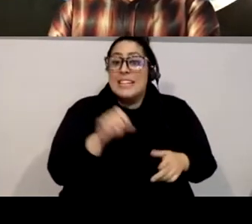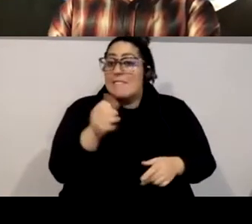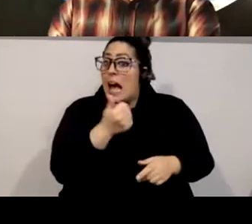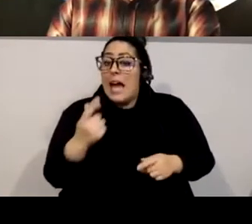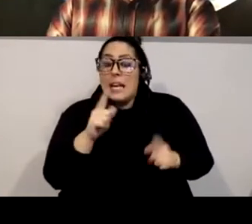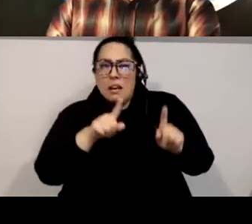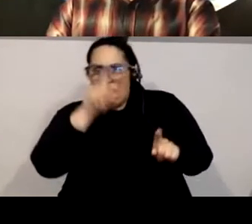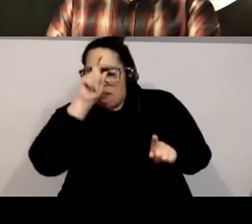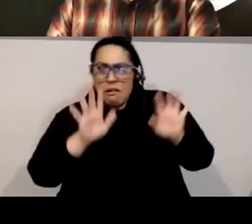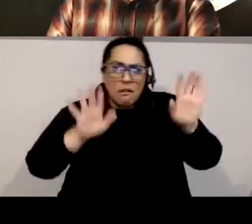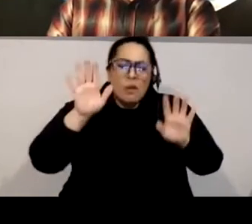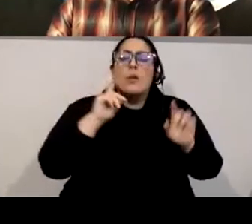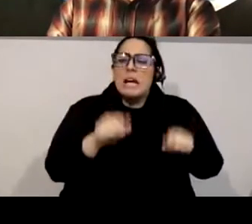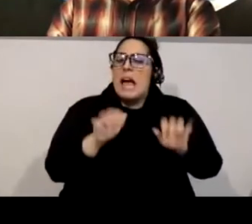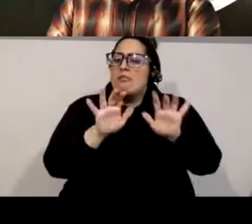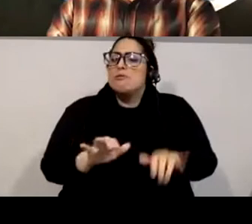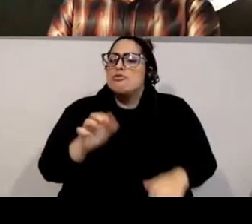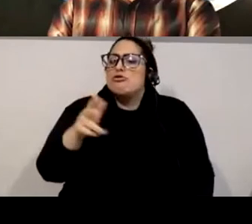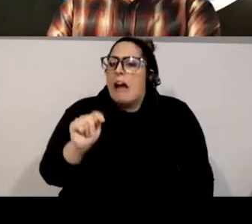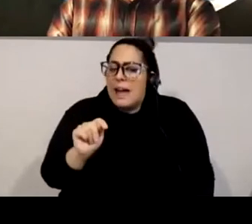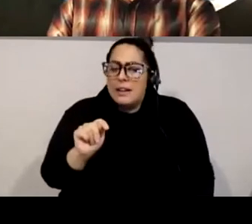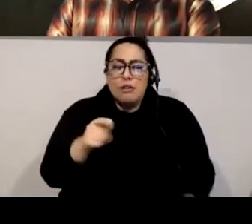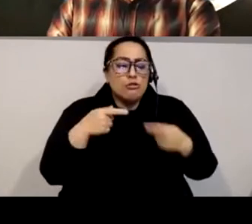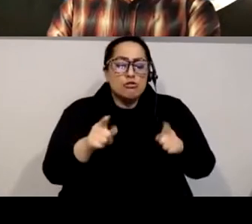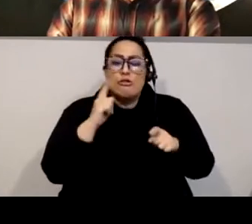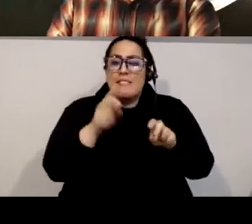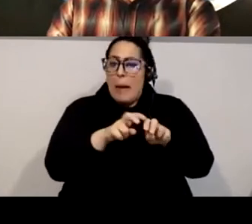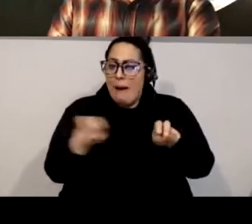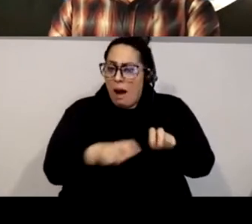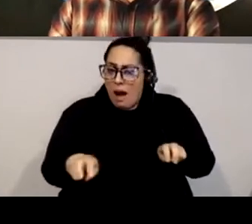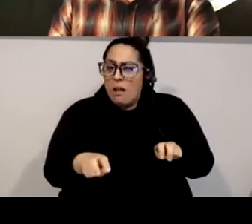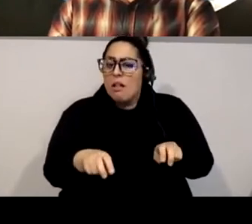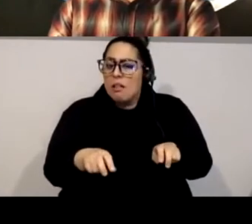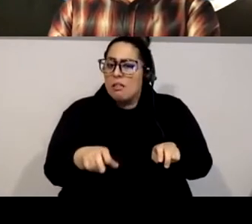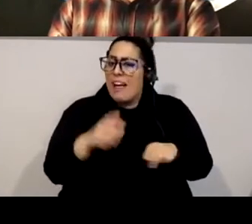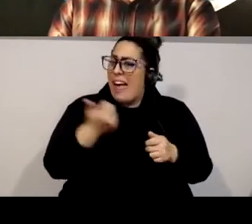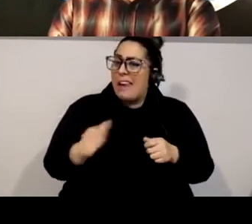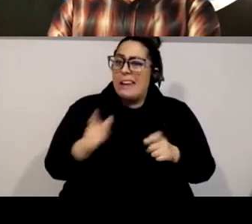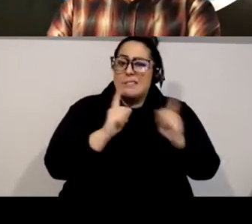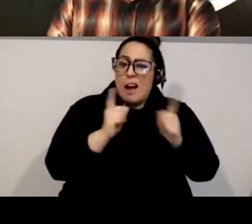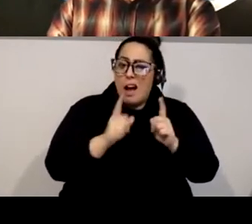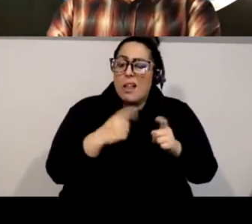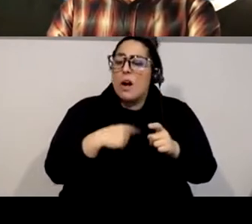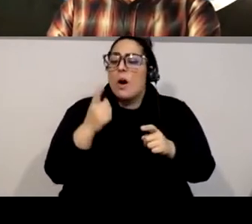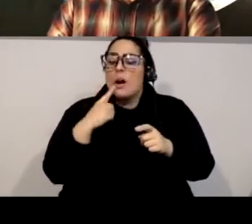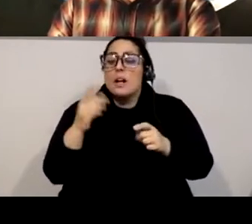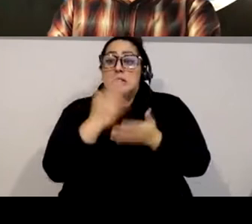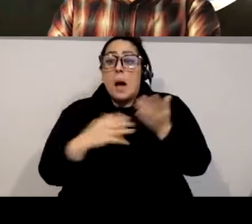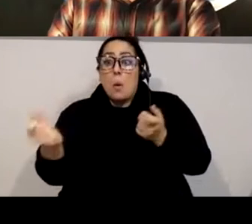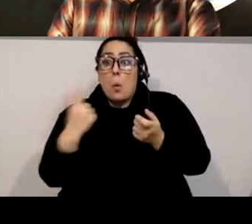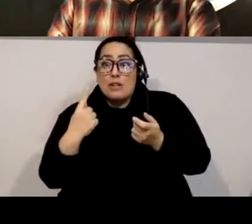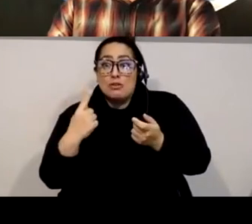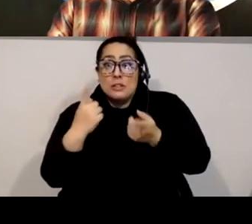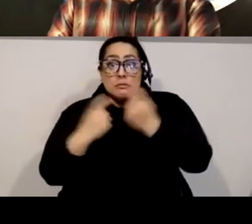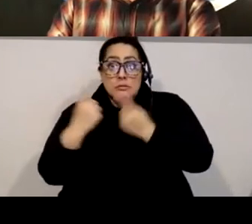your query. During the panelist conversation, we'll read off the questions read off by our moderator. After the Q&A